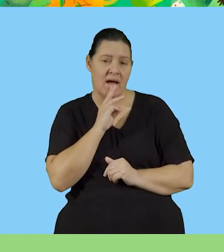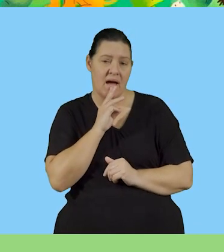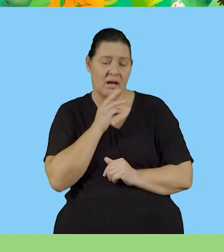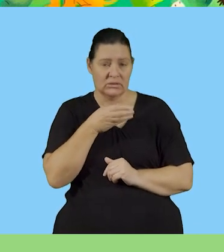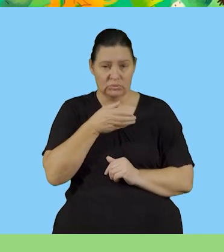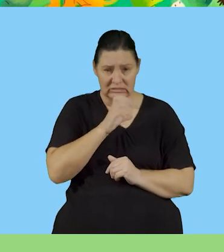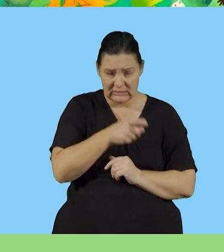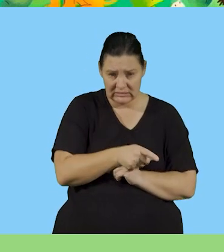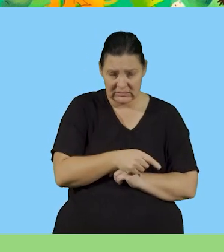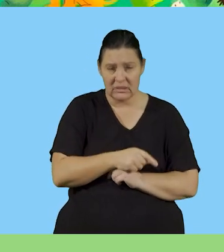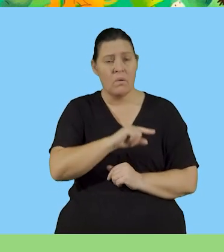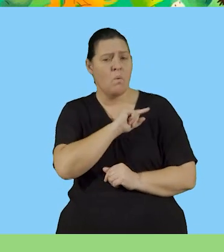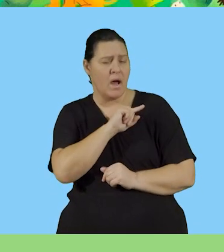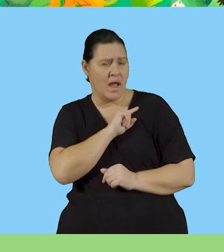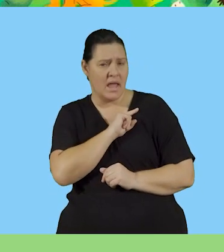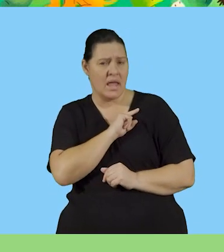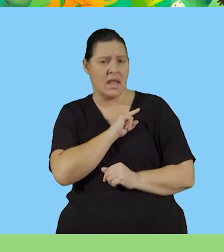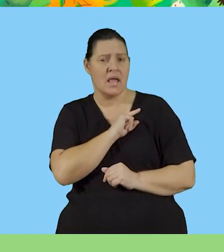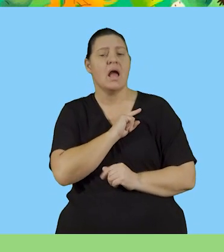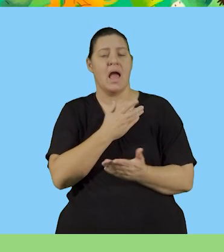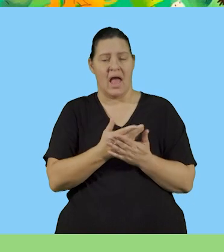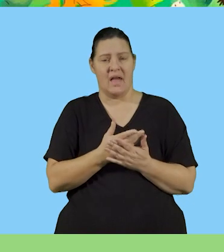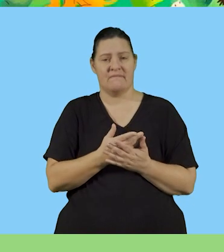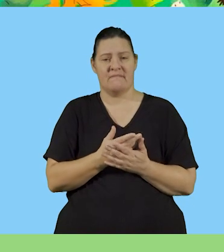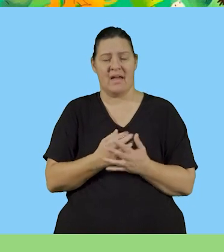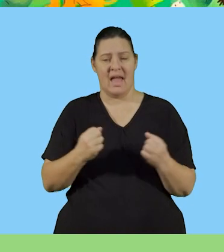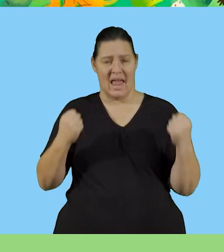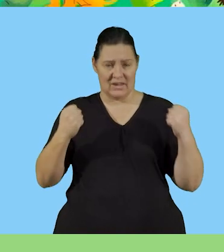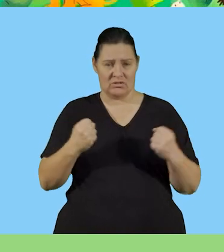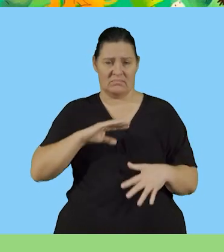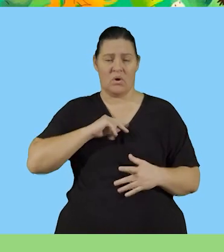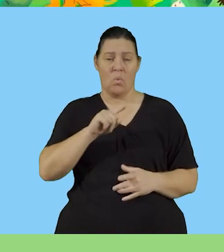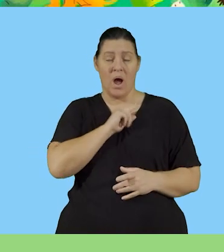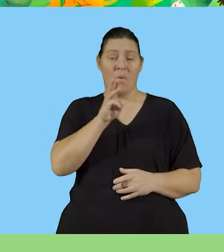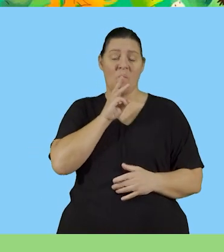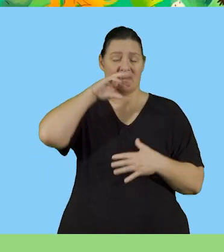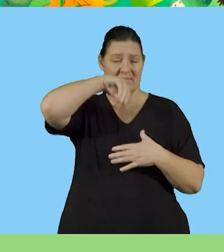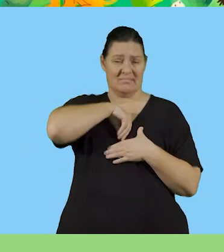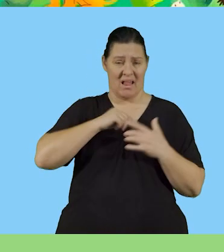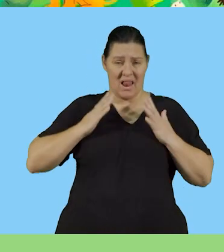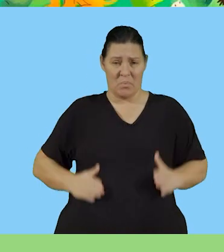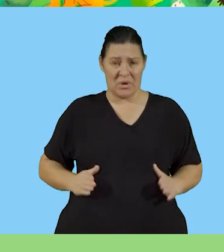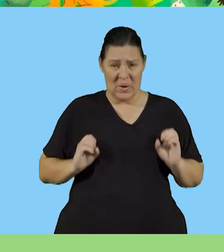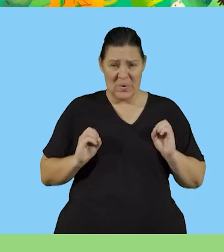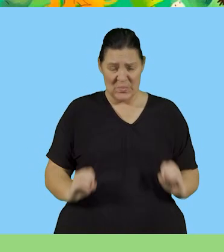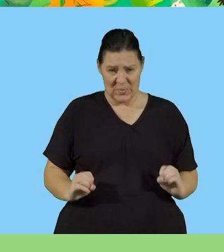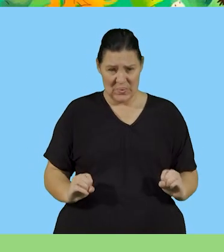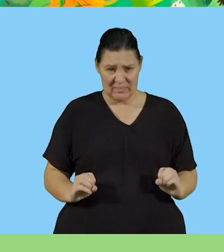water. Why? To avoid dehydration. Because if you are dehydrated,